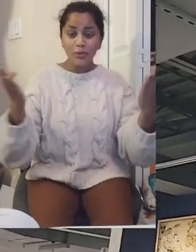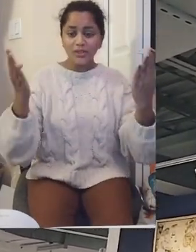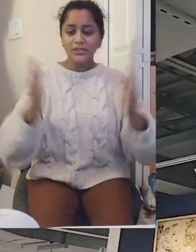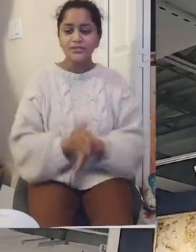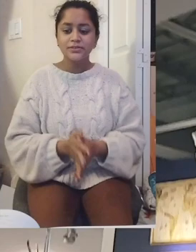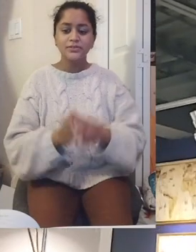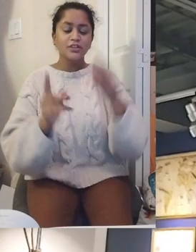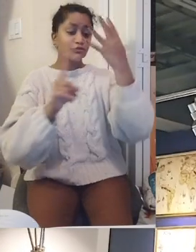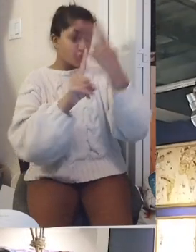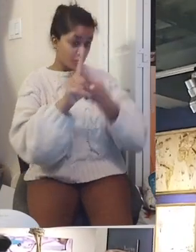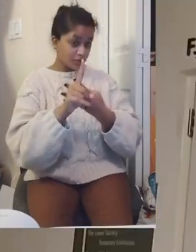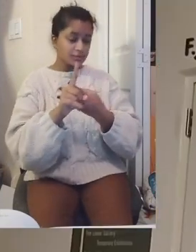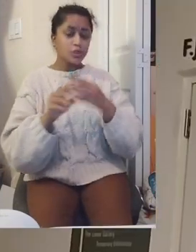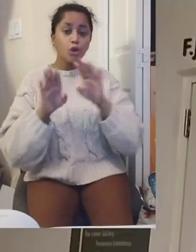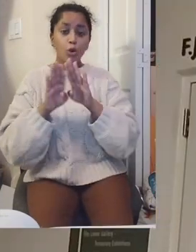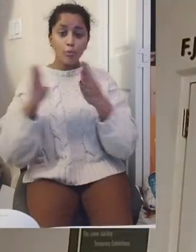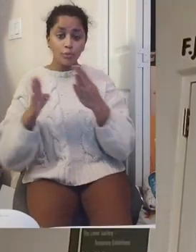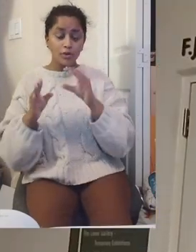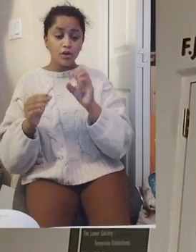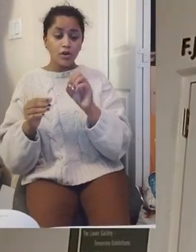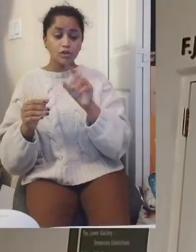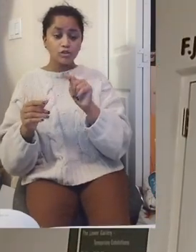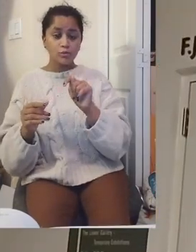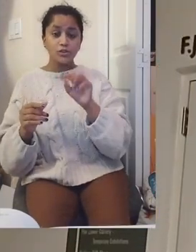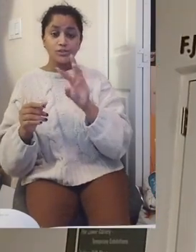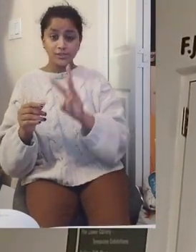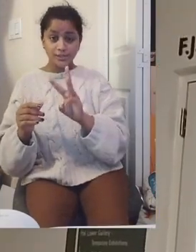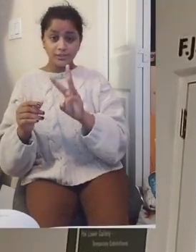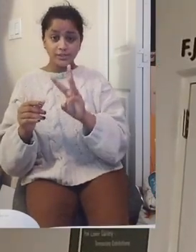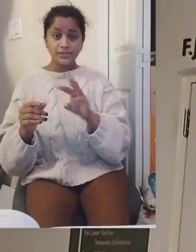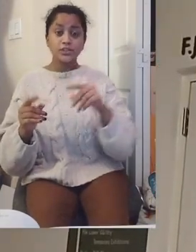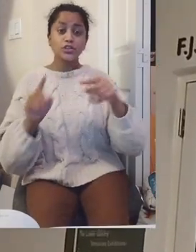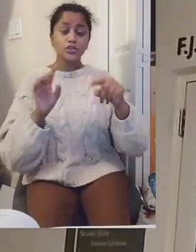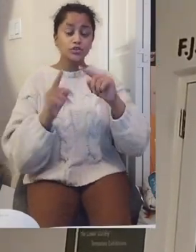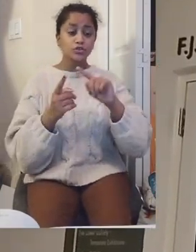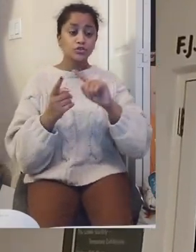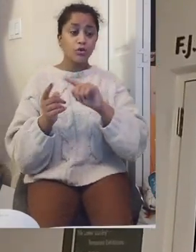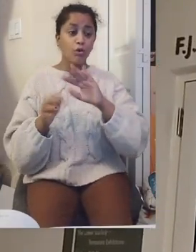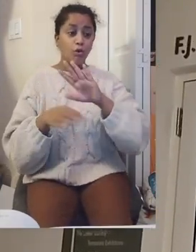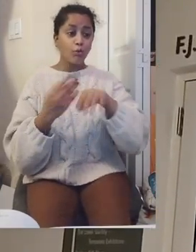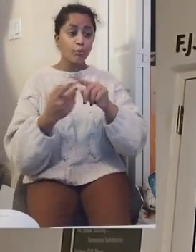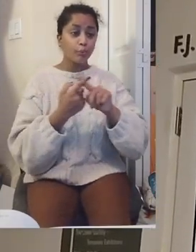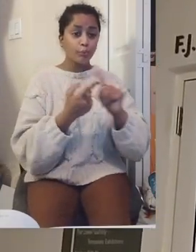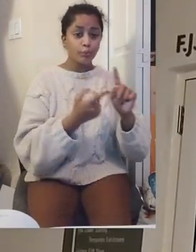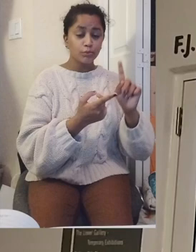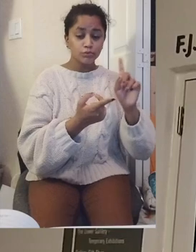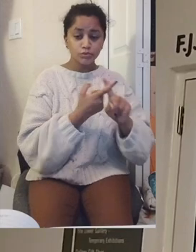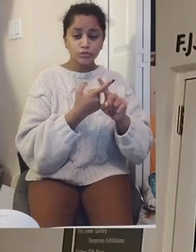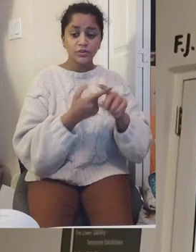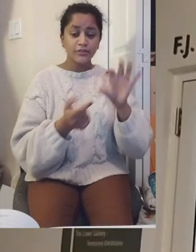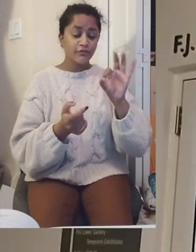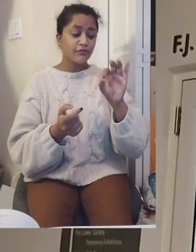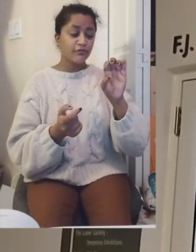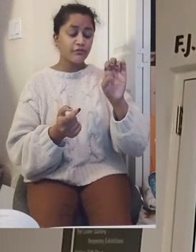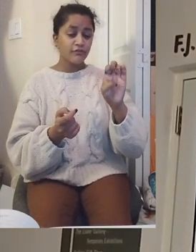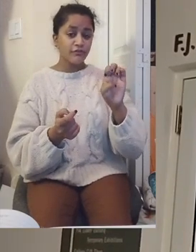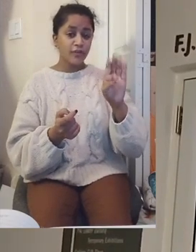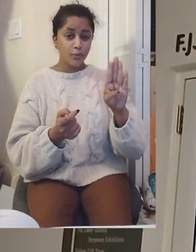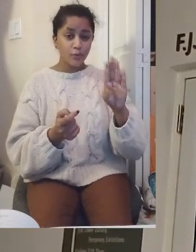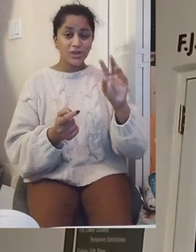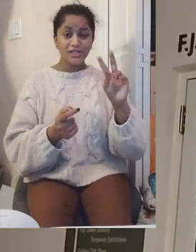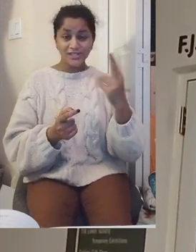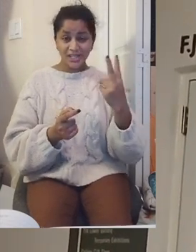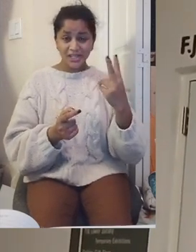the opening of this new exhibition. And it's going to be up for four months. So it opens to the public tomorrow, 6th of October. And it runs all the way